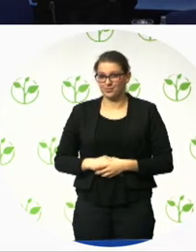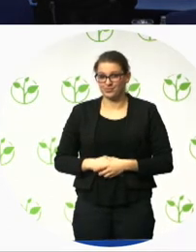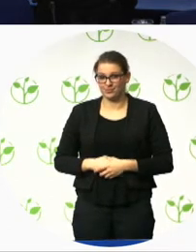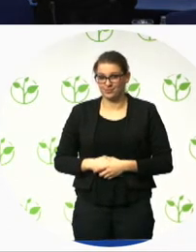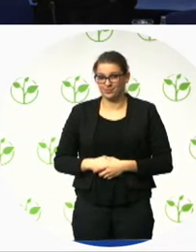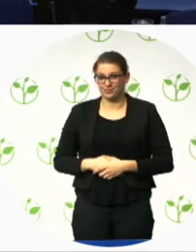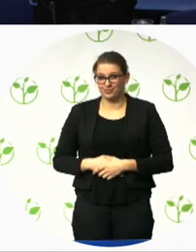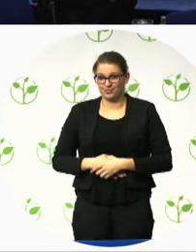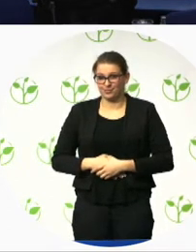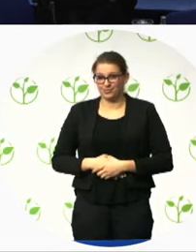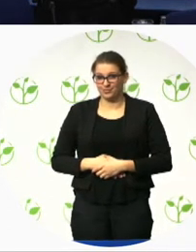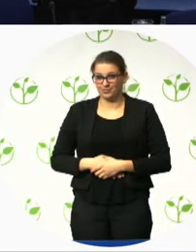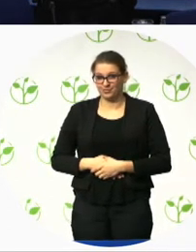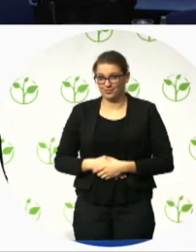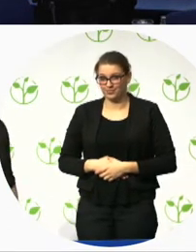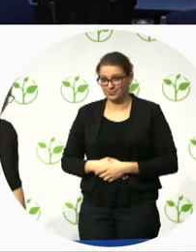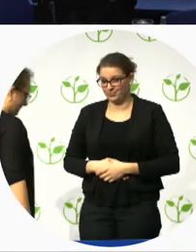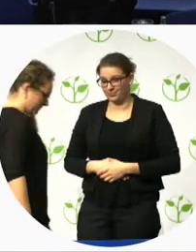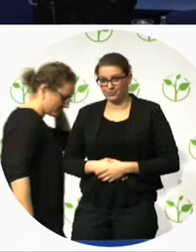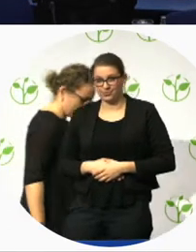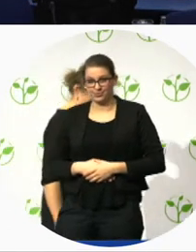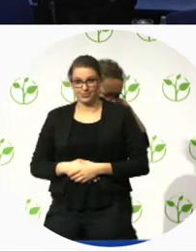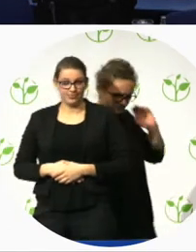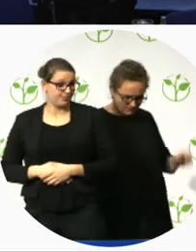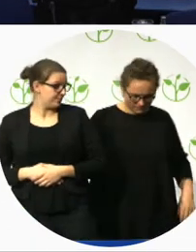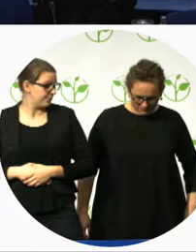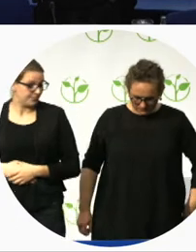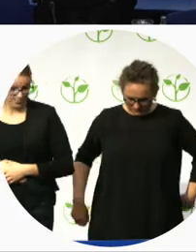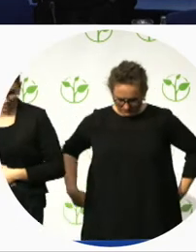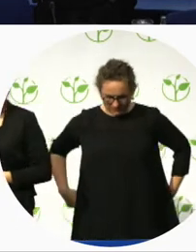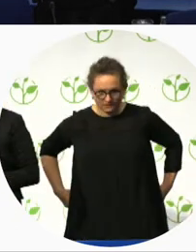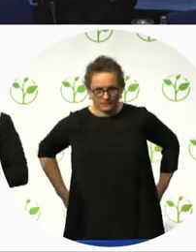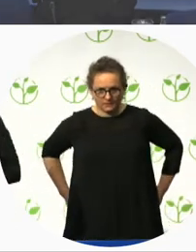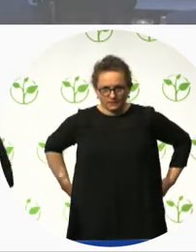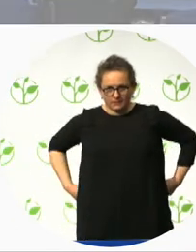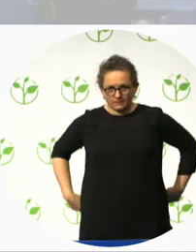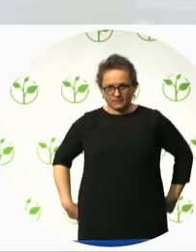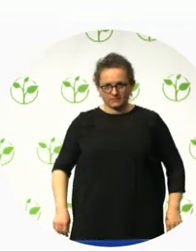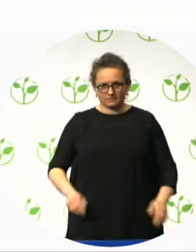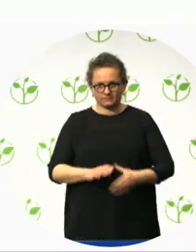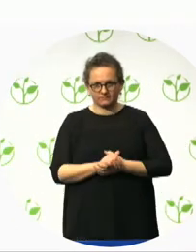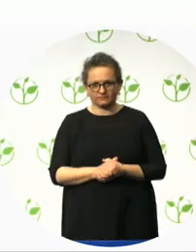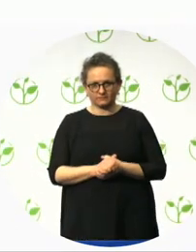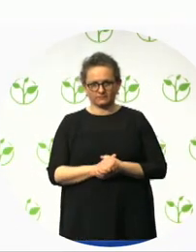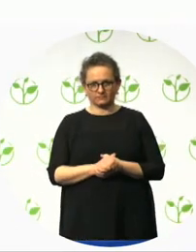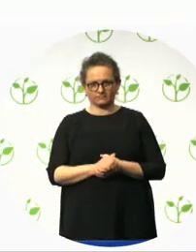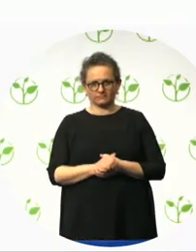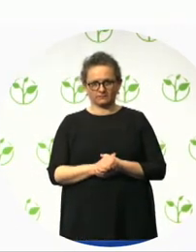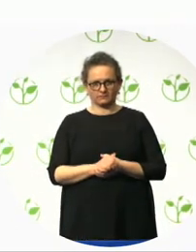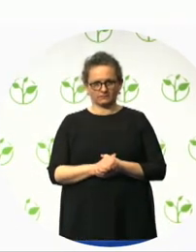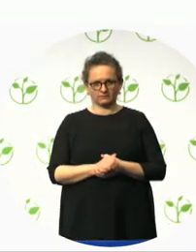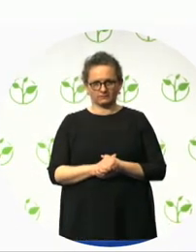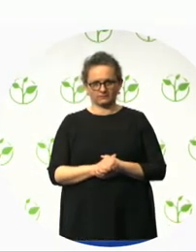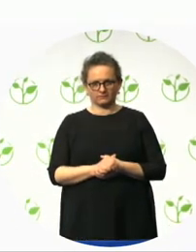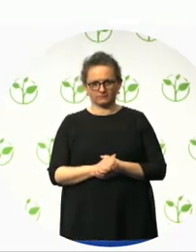By recognising the importance of good accessibility early in the North Hawkeye design process, the bank put itself in the driving seat for building on the